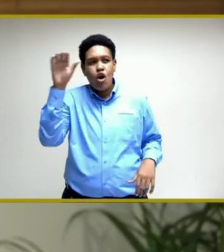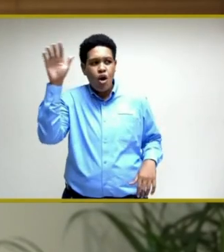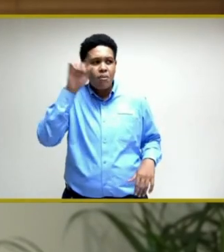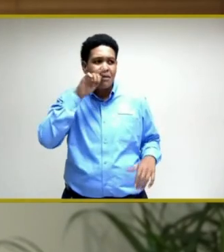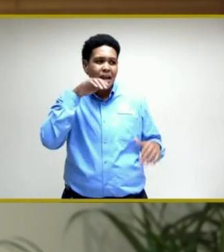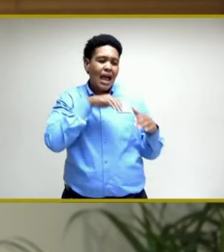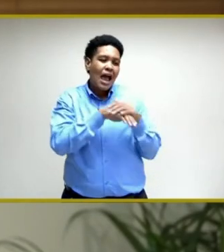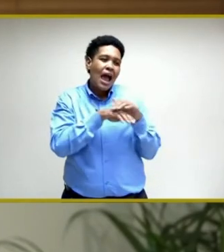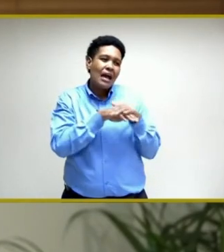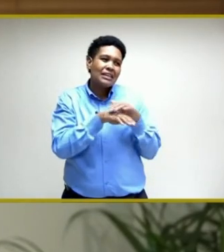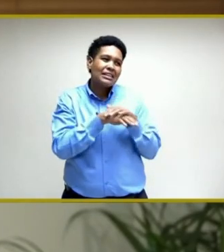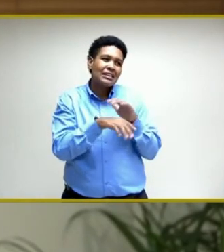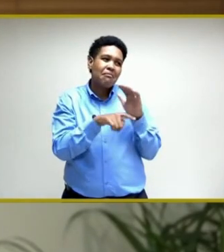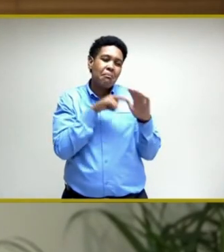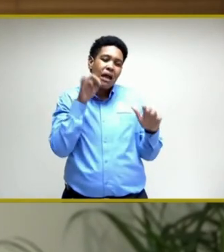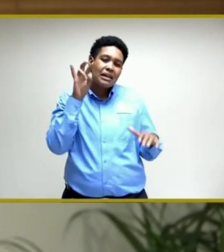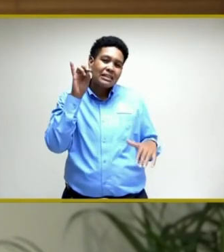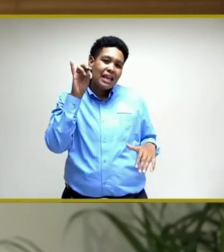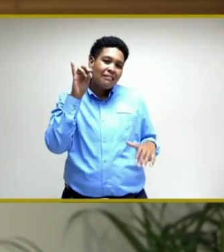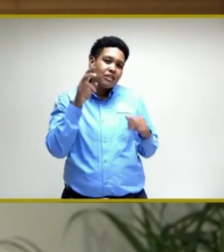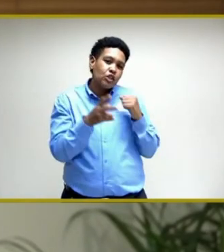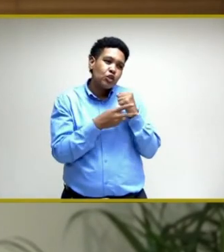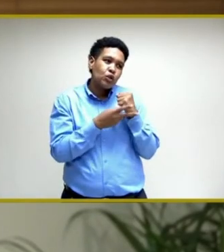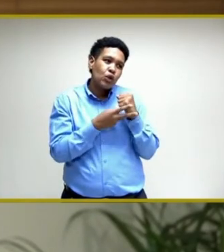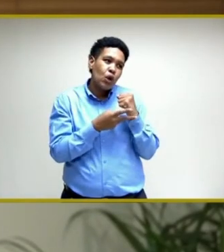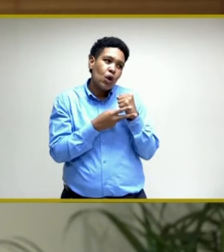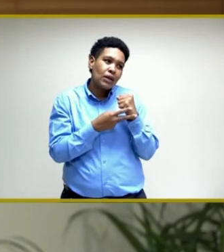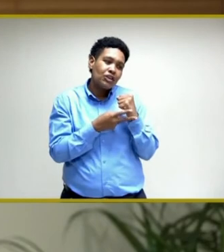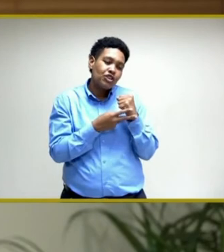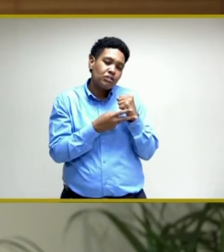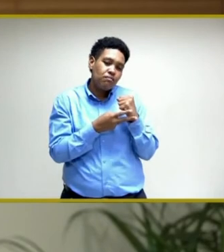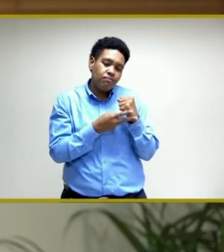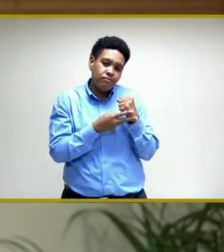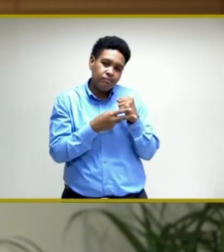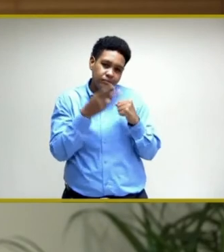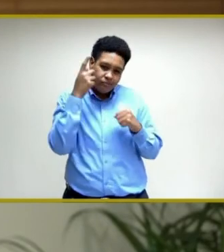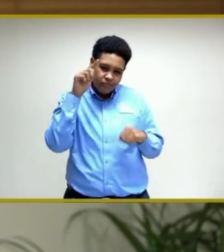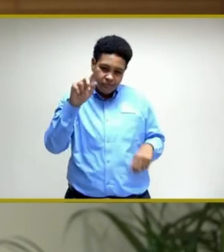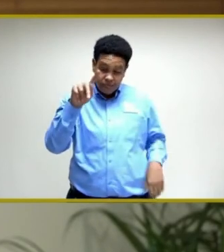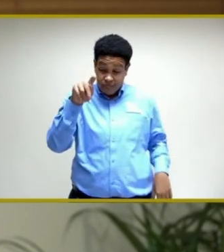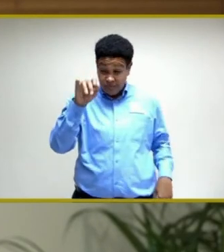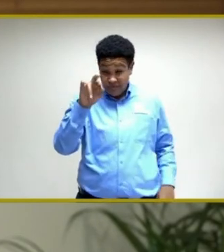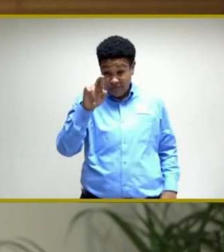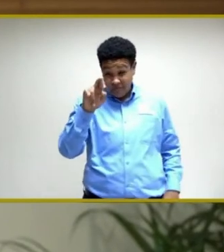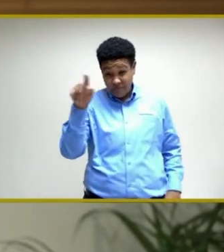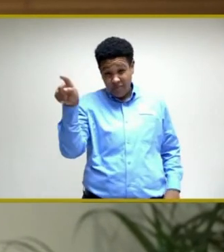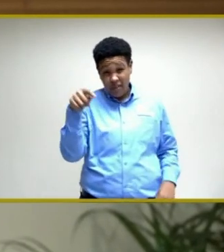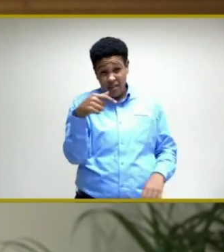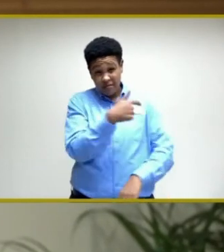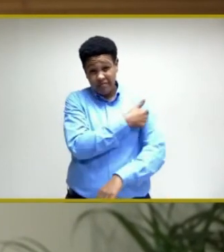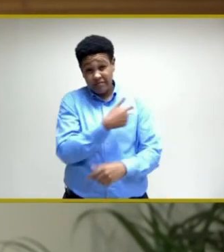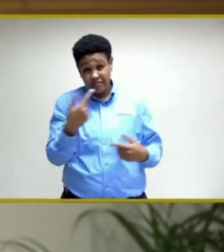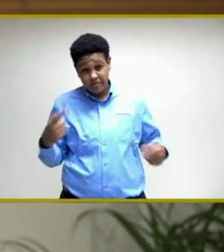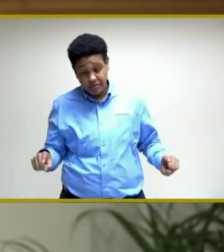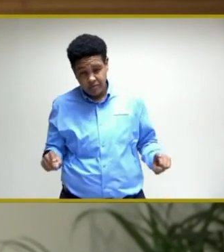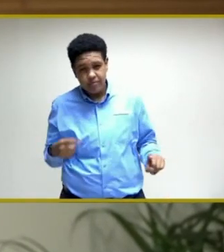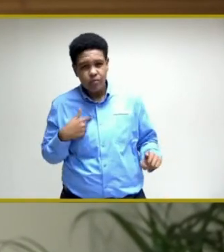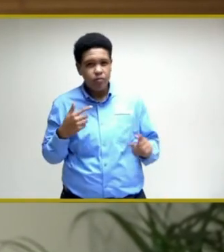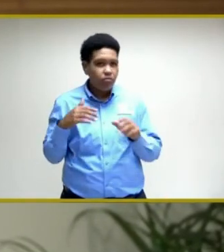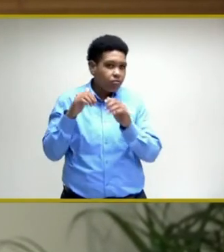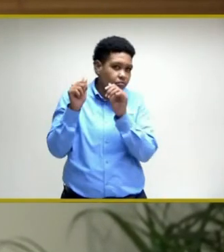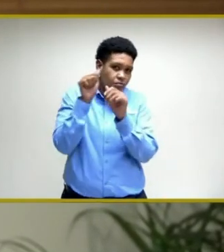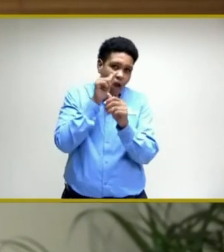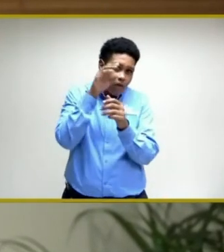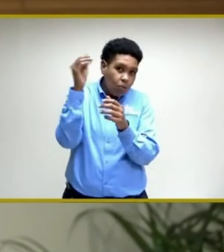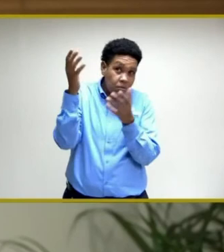accessing minus 70 storage for the Pfizer vaccine. So, we